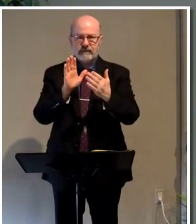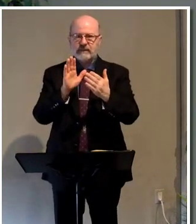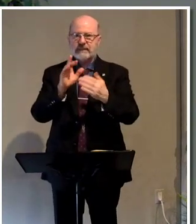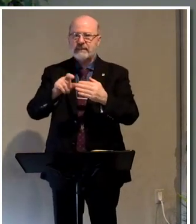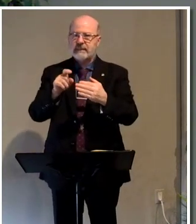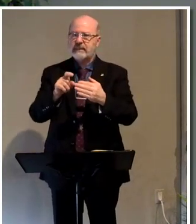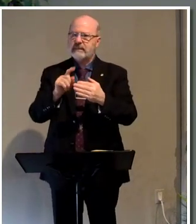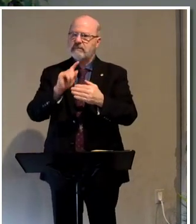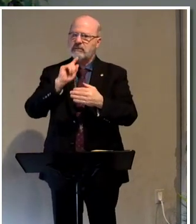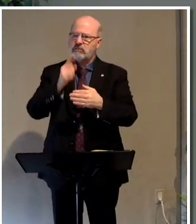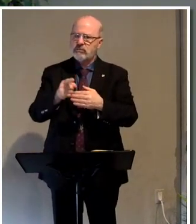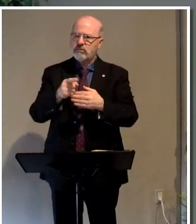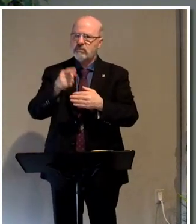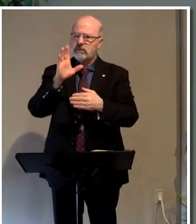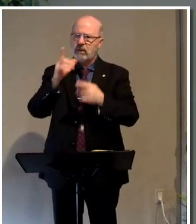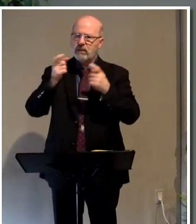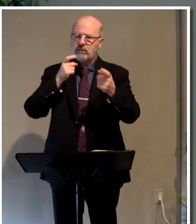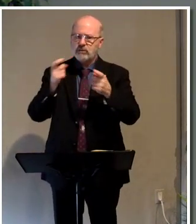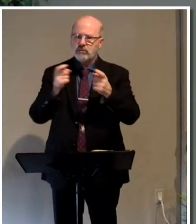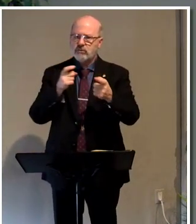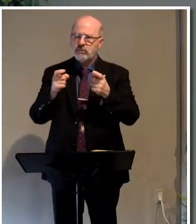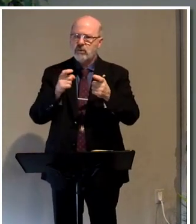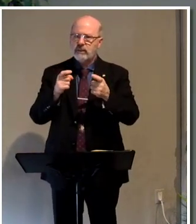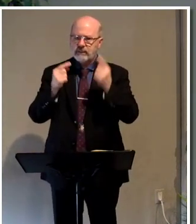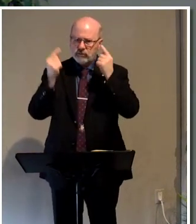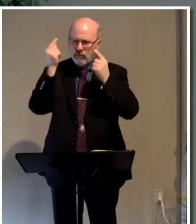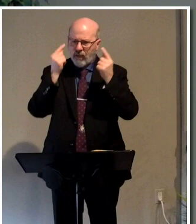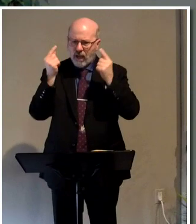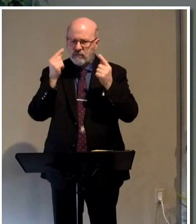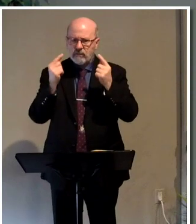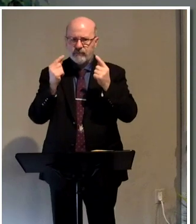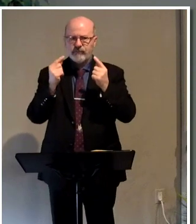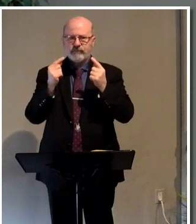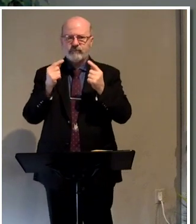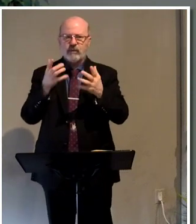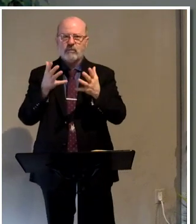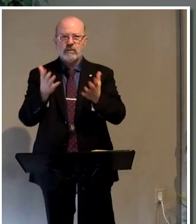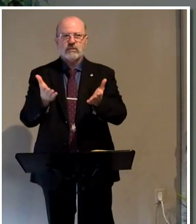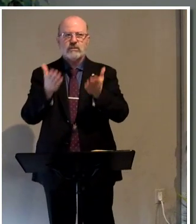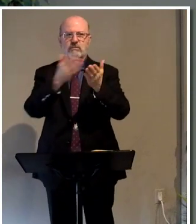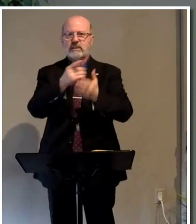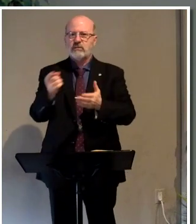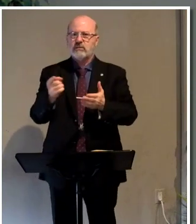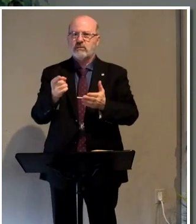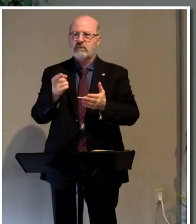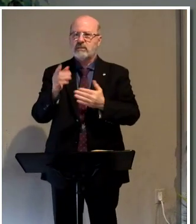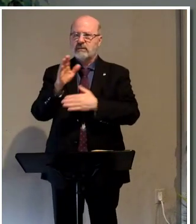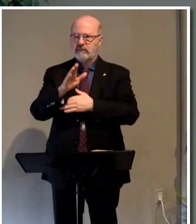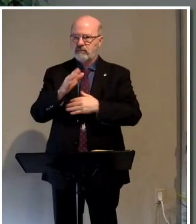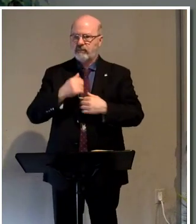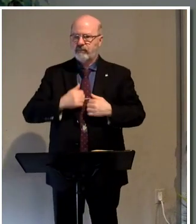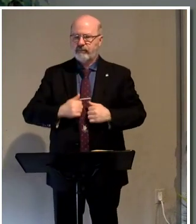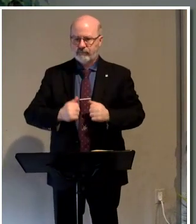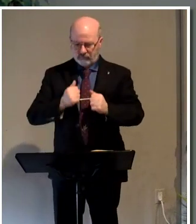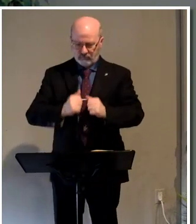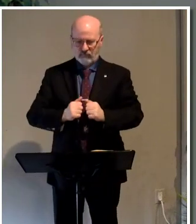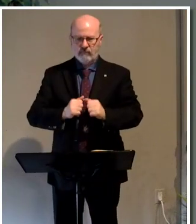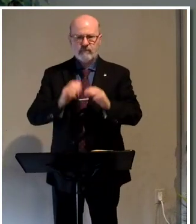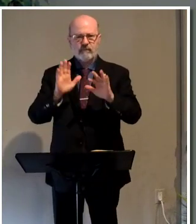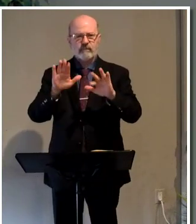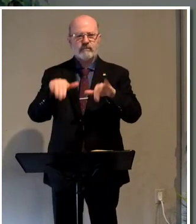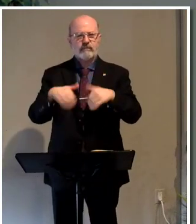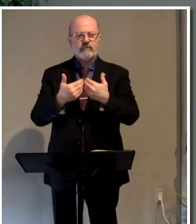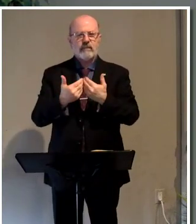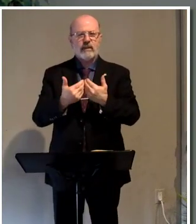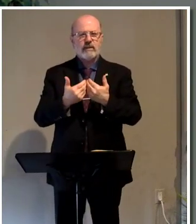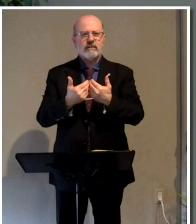need to be certain that God is controlling their thoughts. And so I want to present to you this afternoon how to